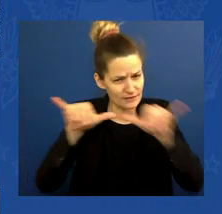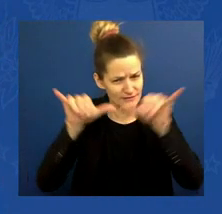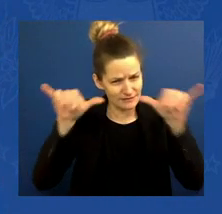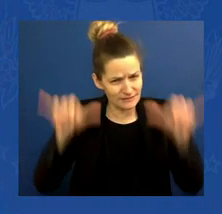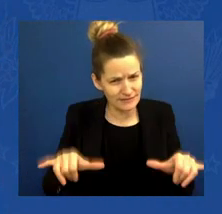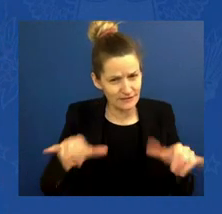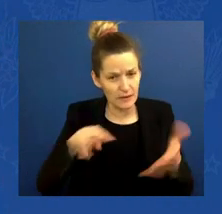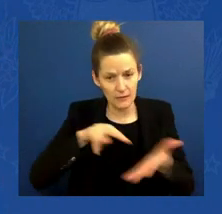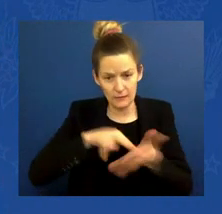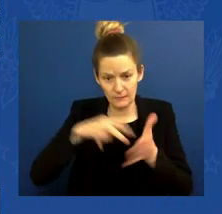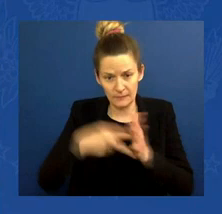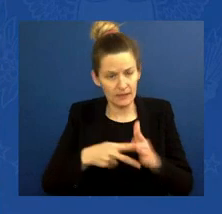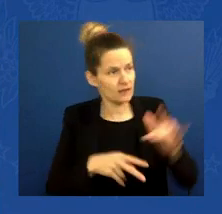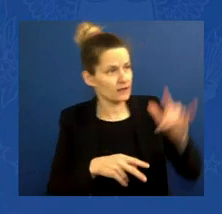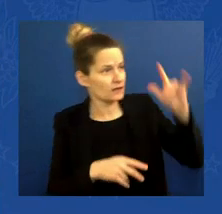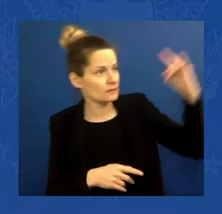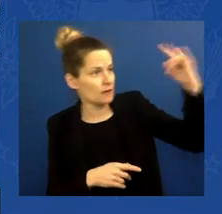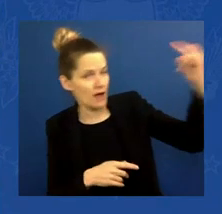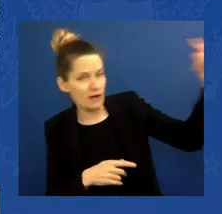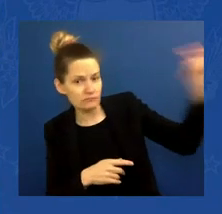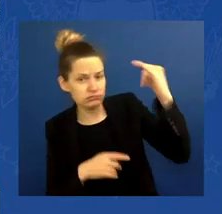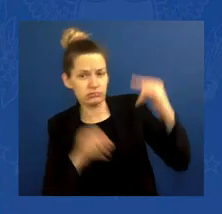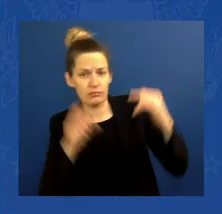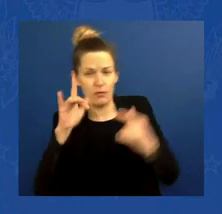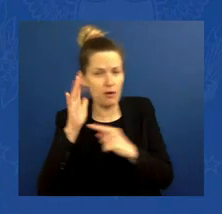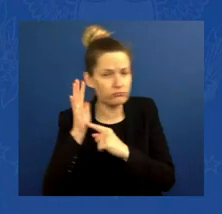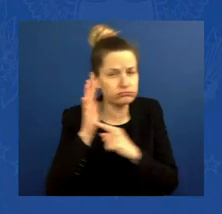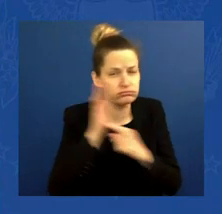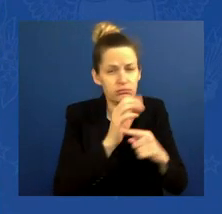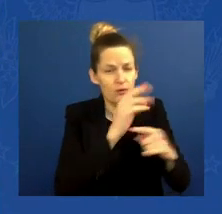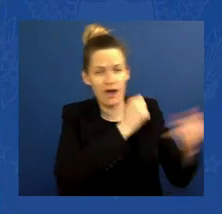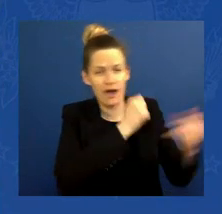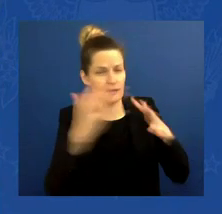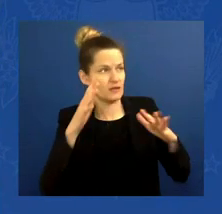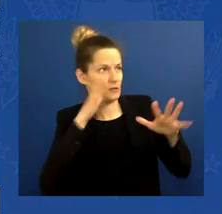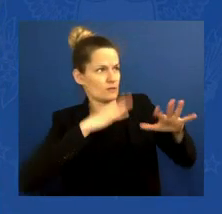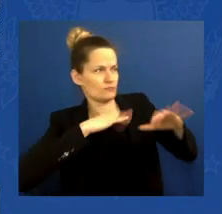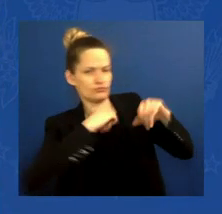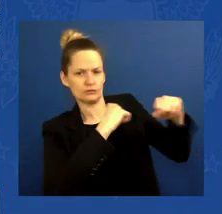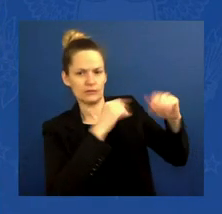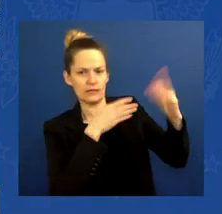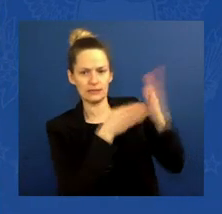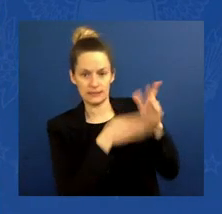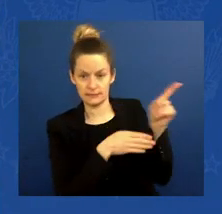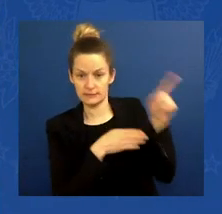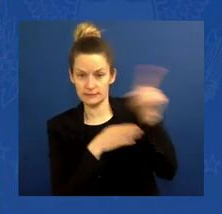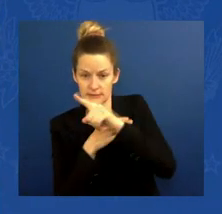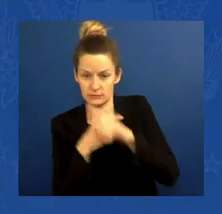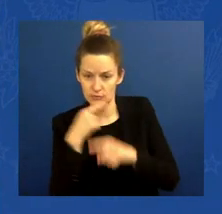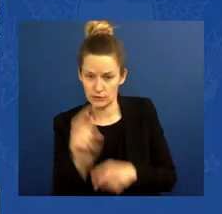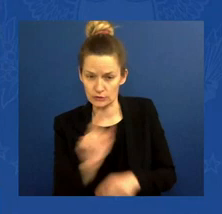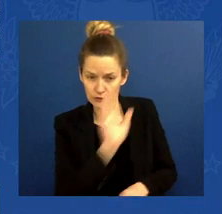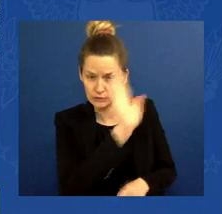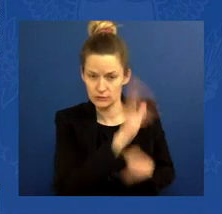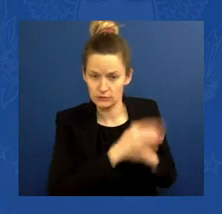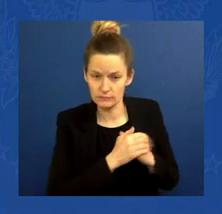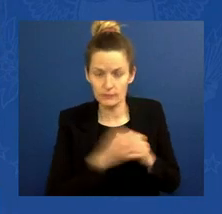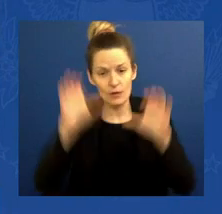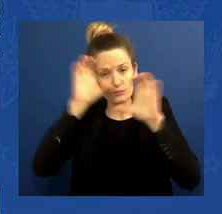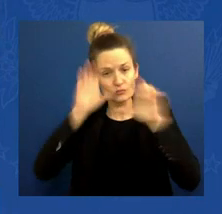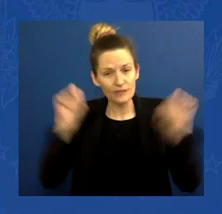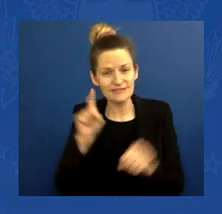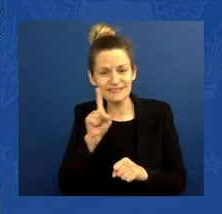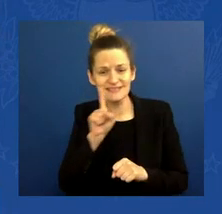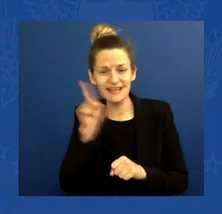and to defend their Ukrainian airspace. And at the request of President Zelenskyy, we have identified and are helping Ukraine